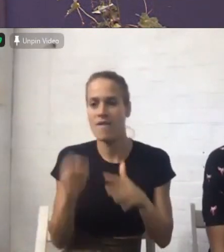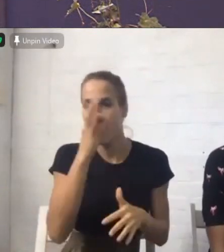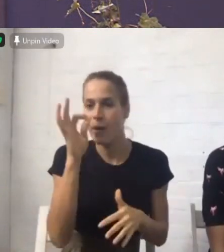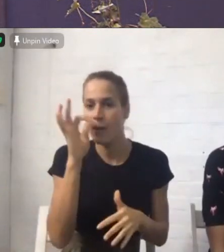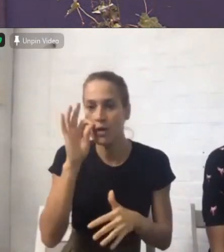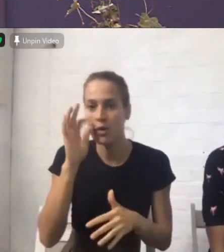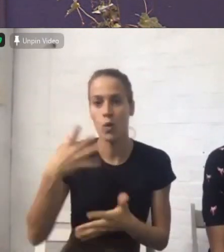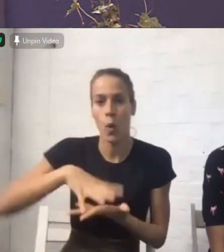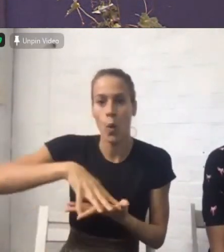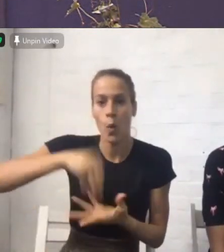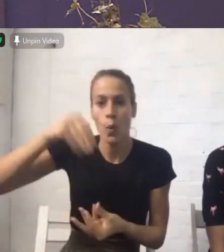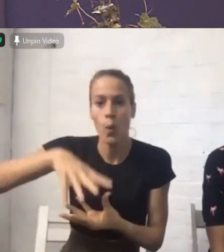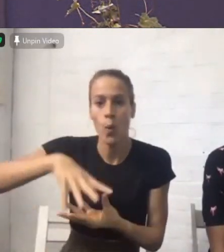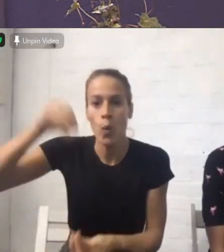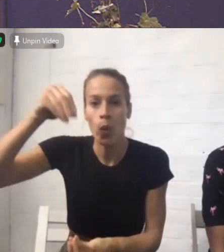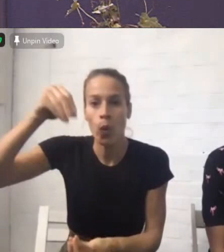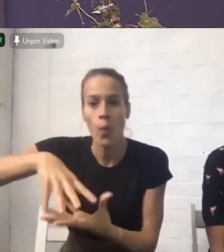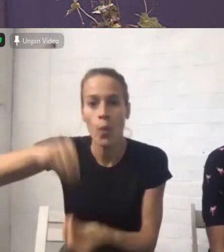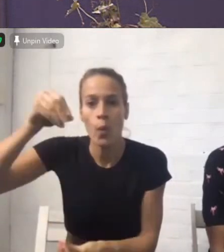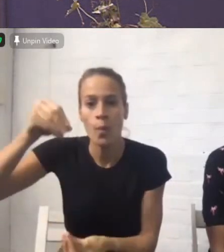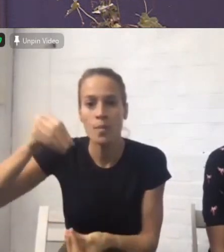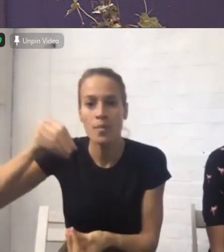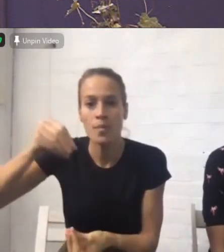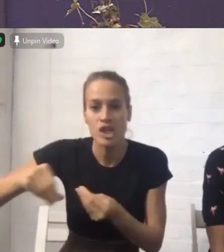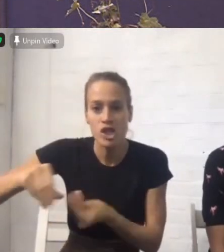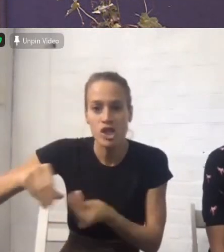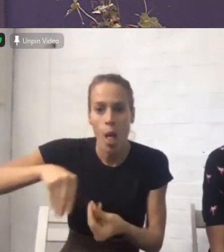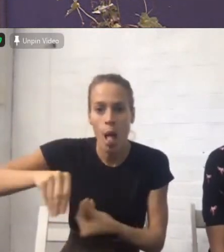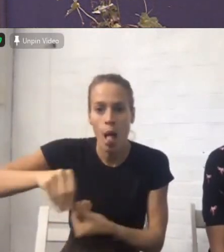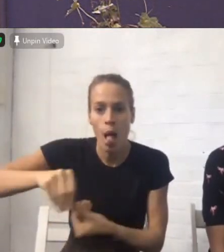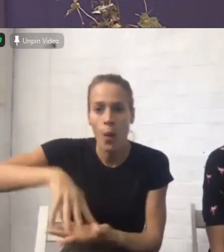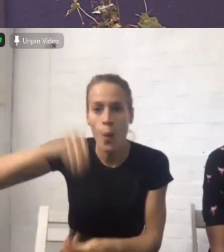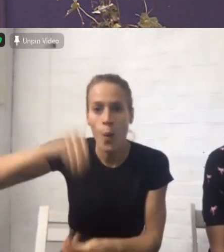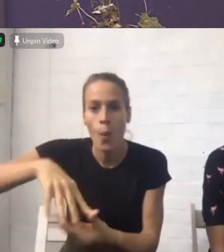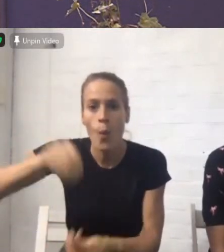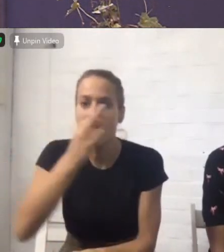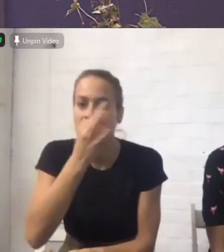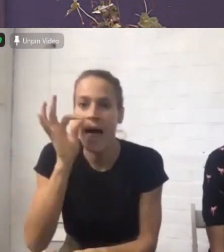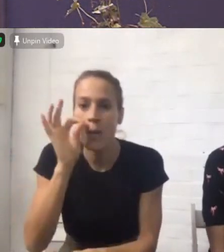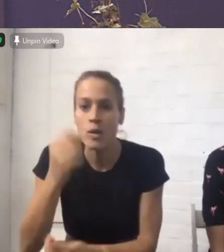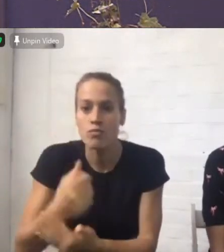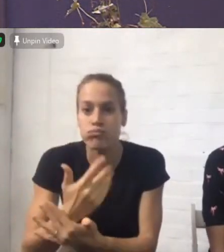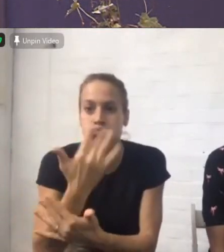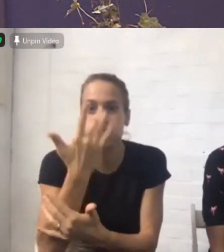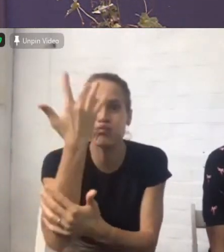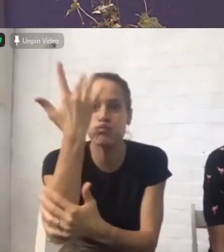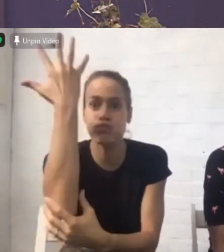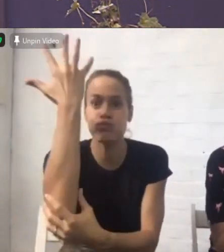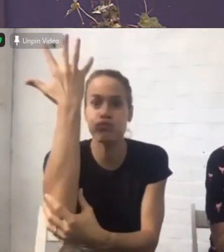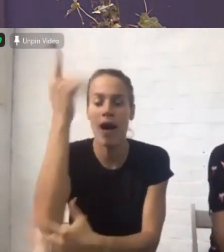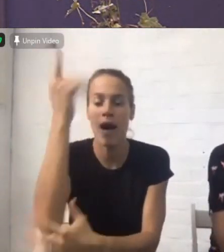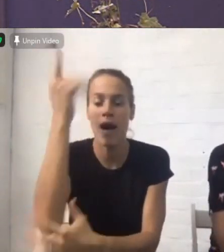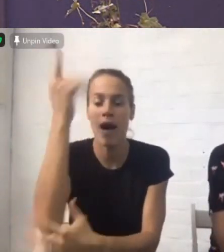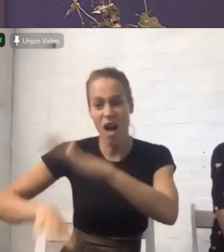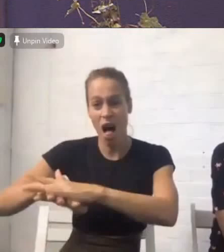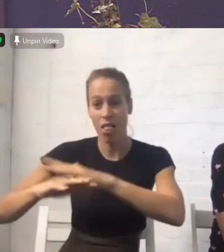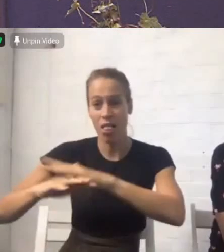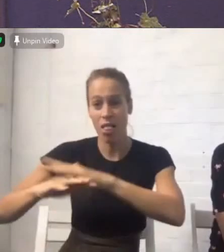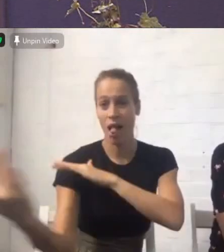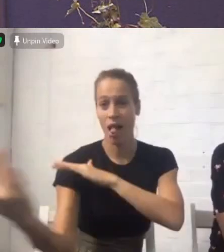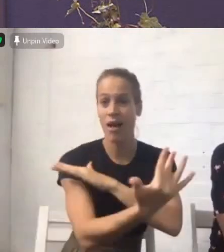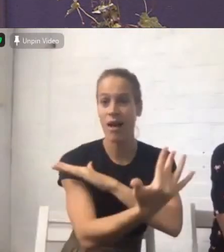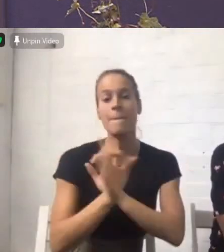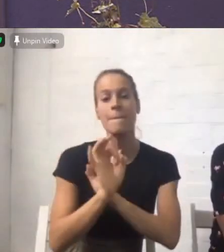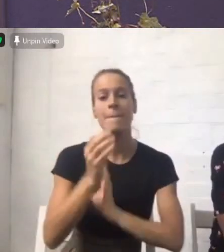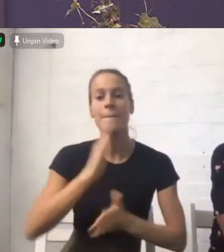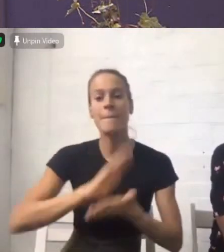instead of battling against the negative things God says be filled you see be